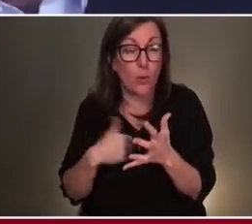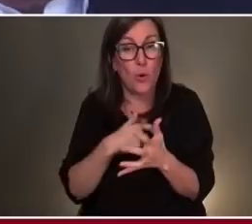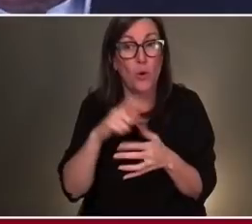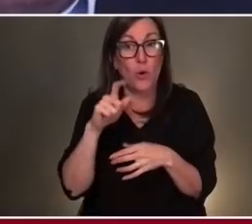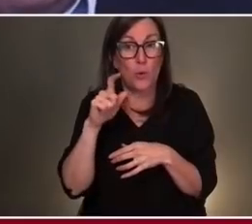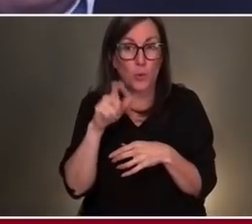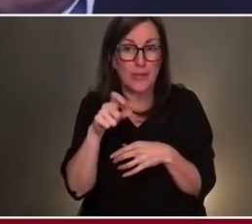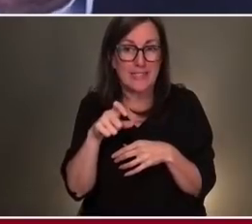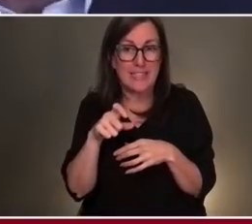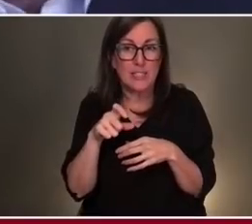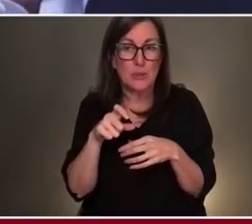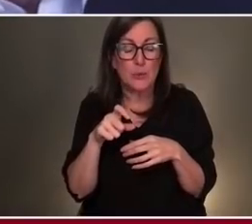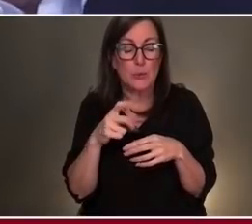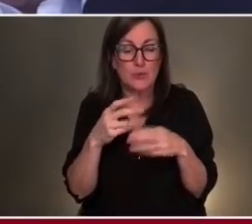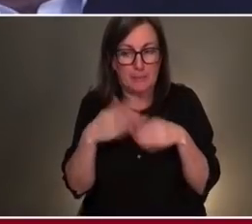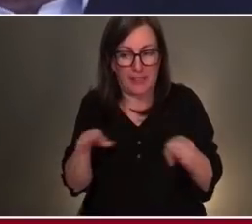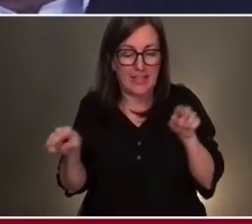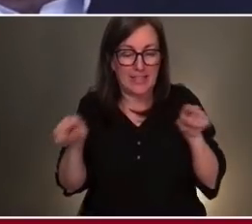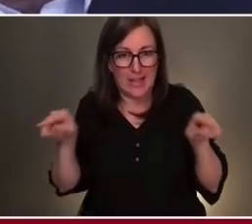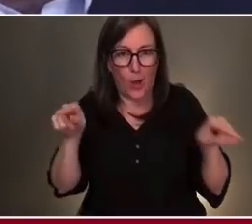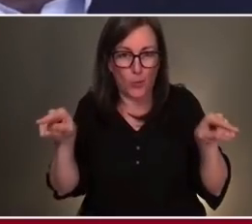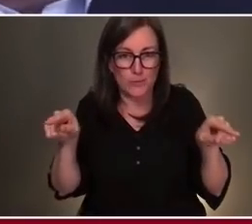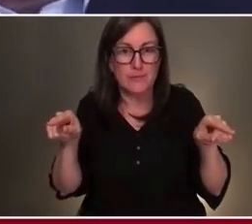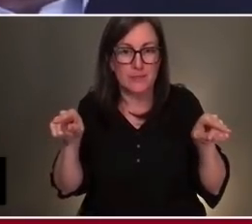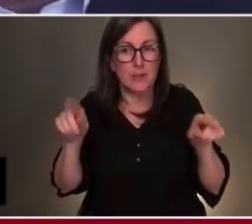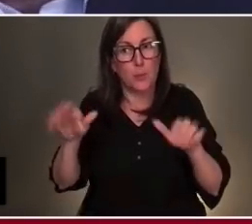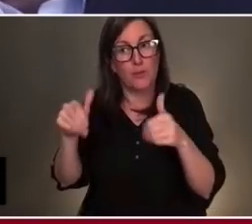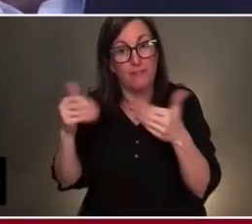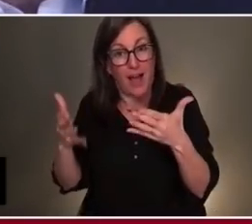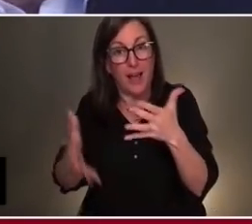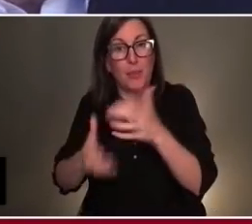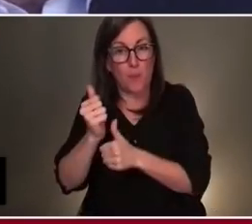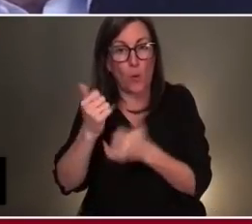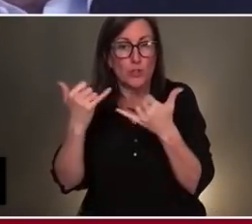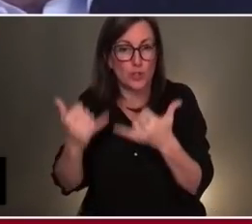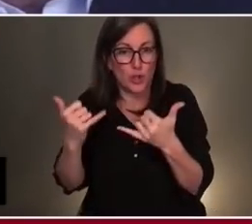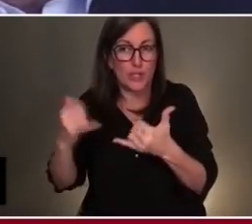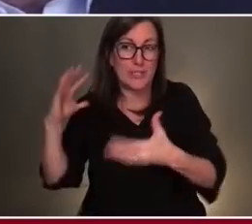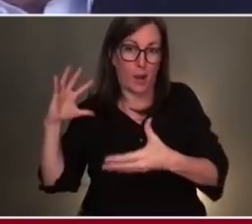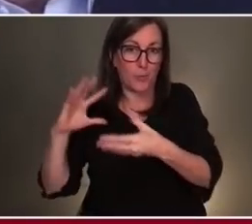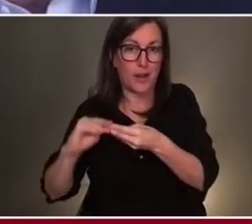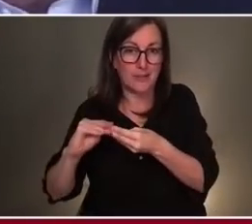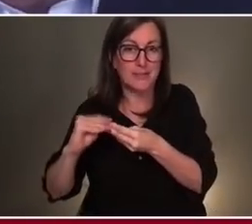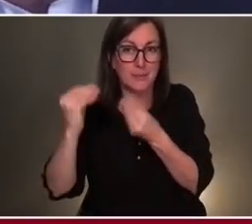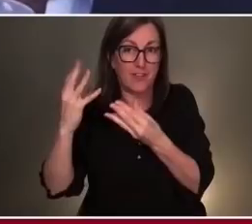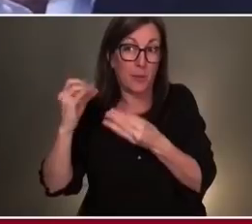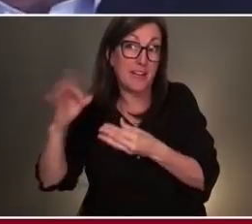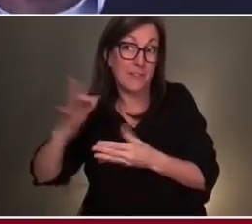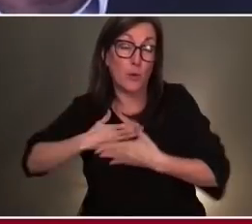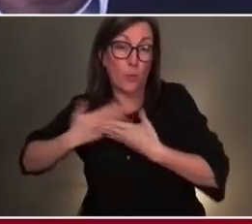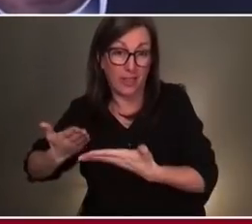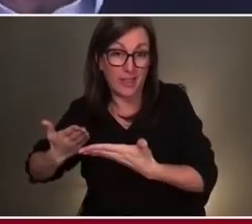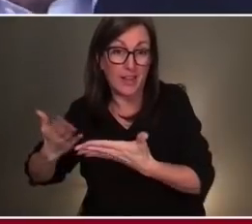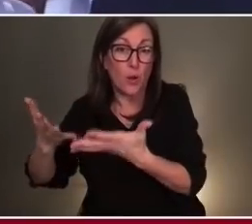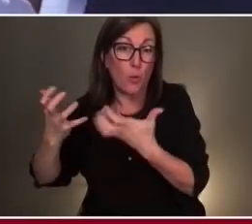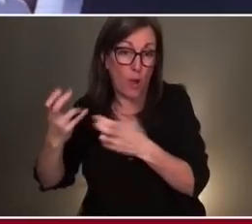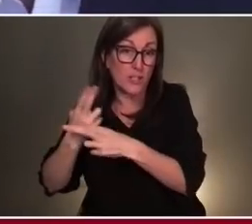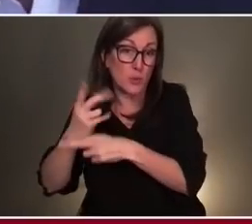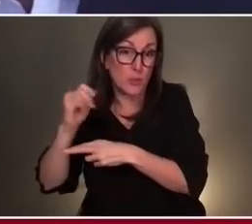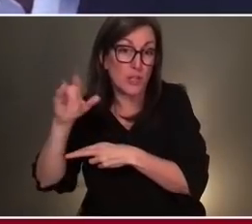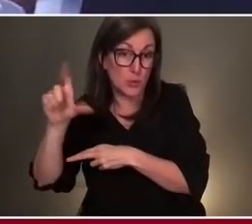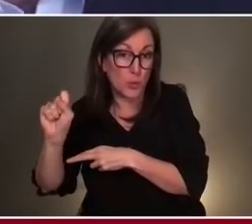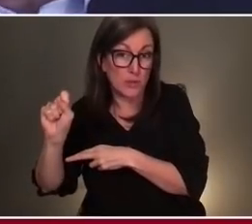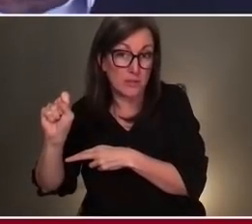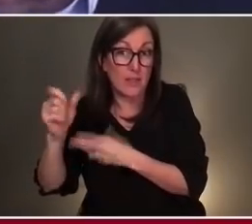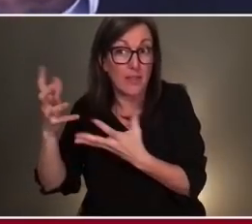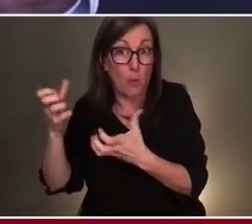out. We will continue to work in providing the most current comprehensive information we can to those who are the willing, who want to use the tools. They just